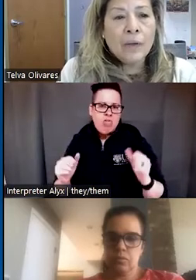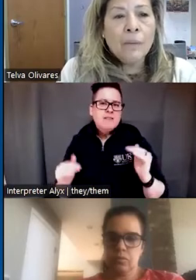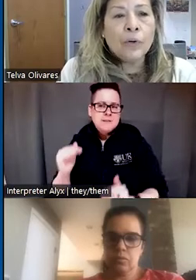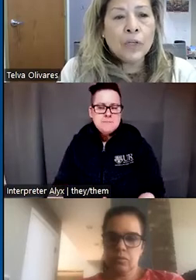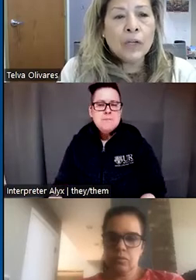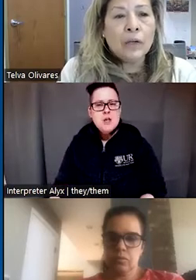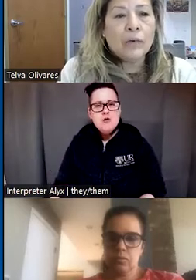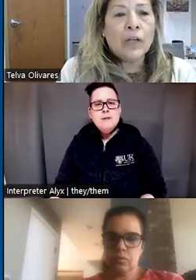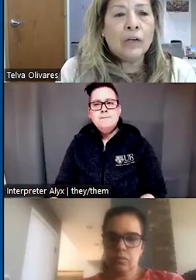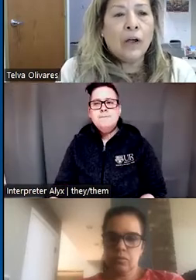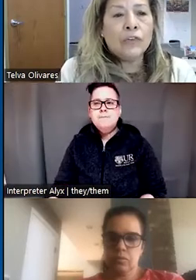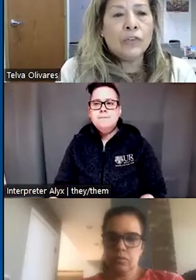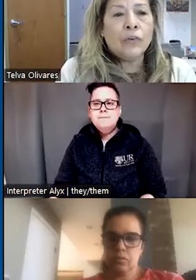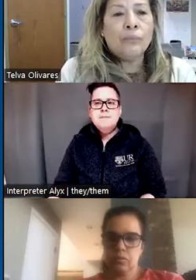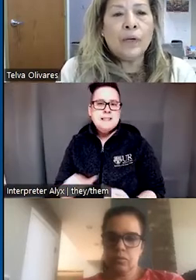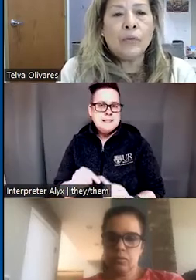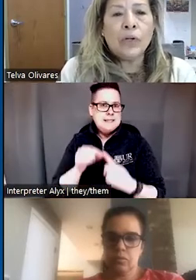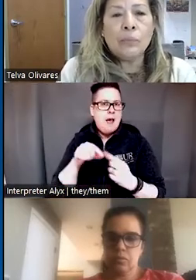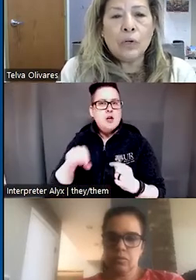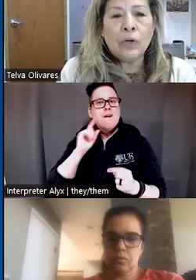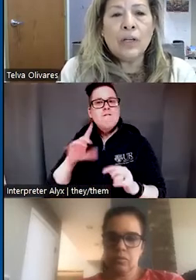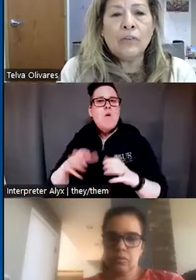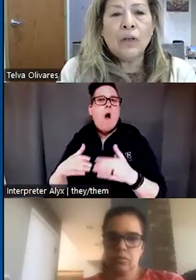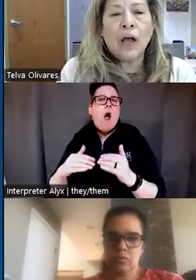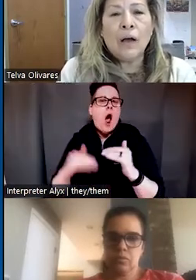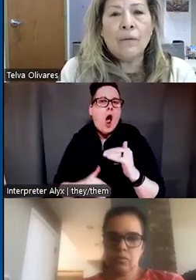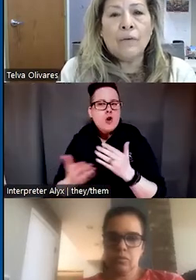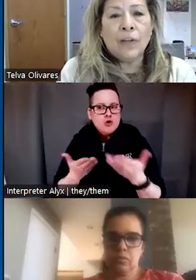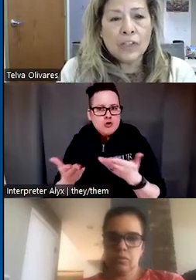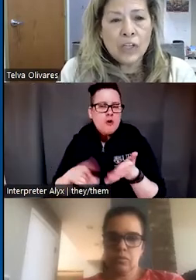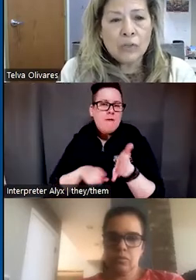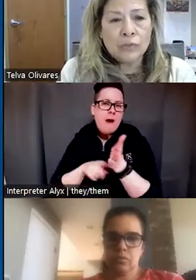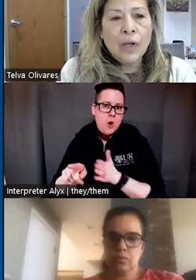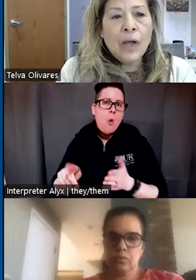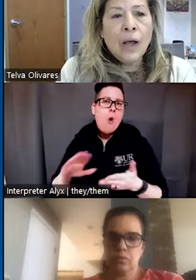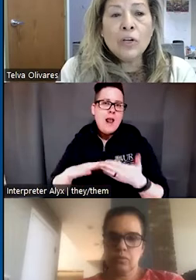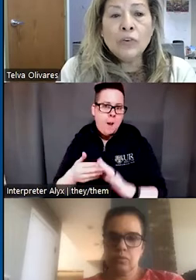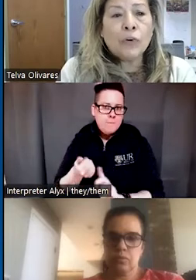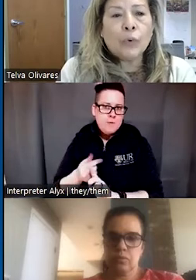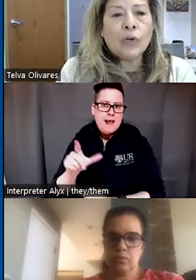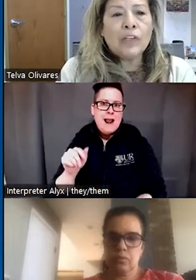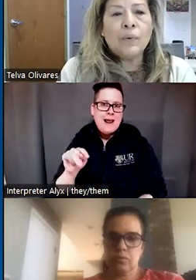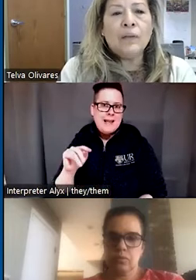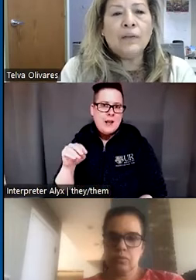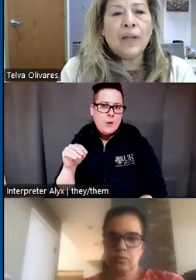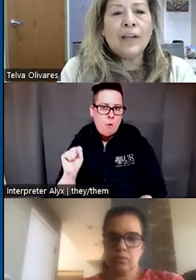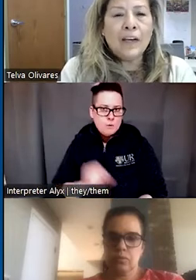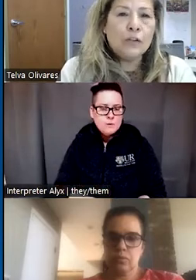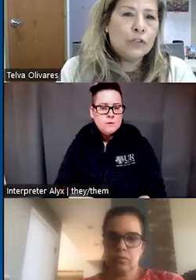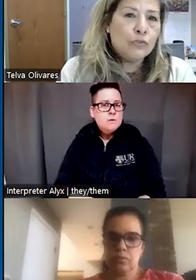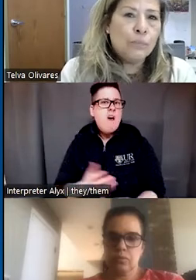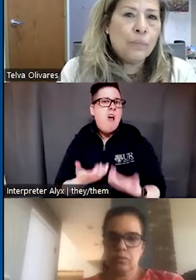in particular in underserved minority communities of Latinos. Much of her work has been